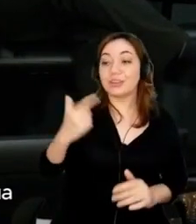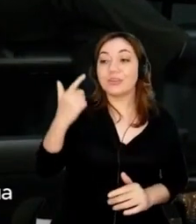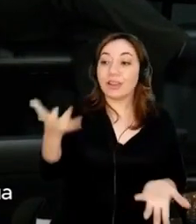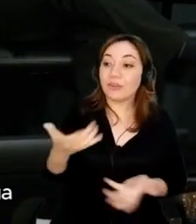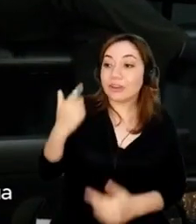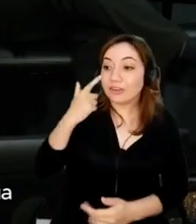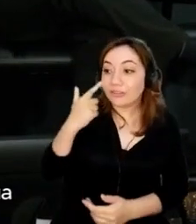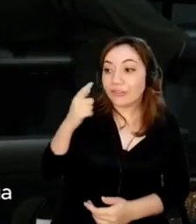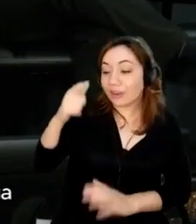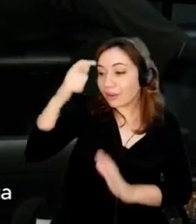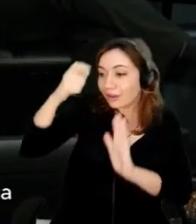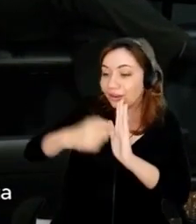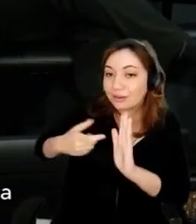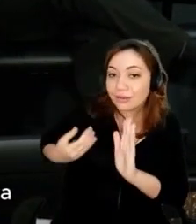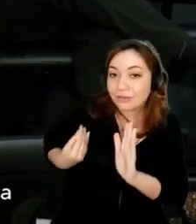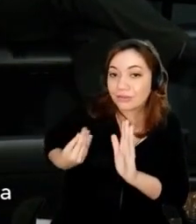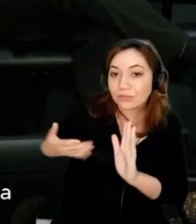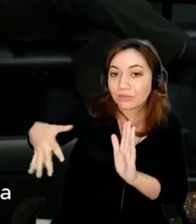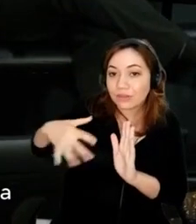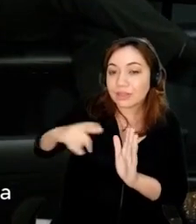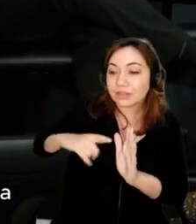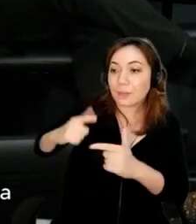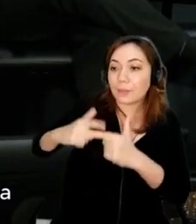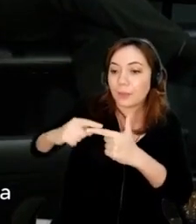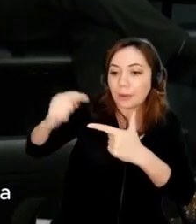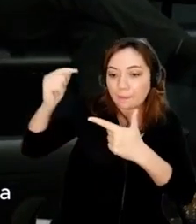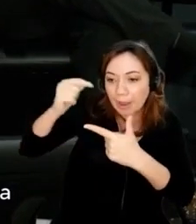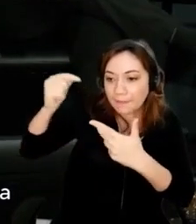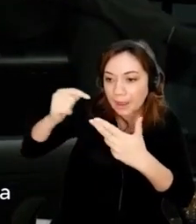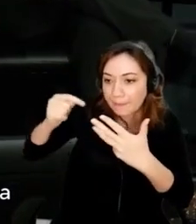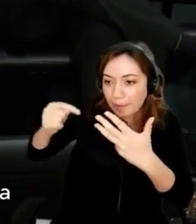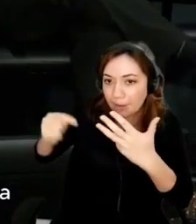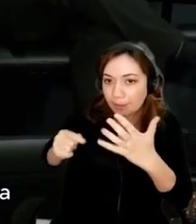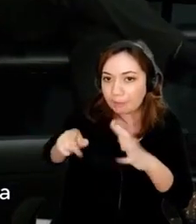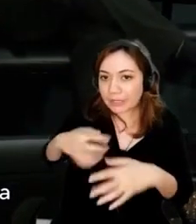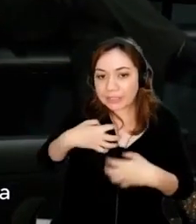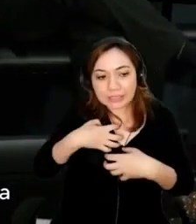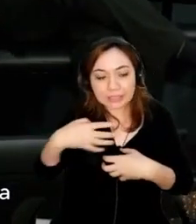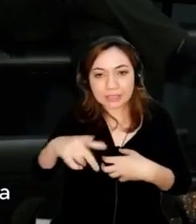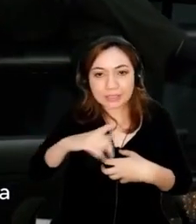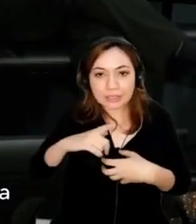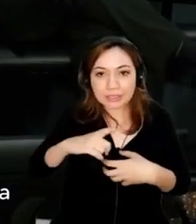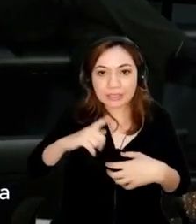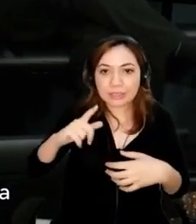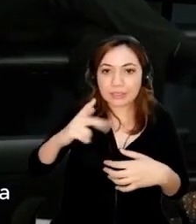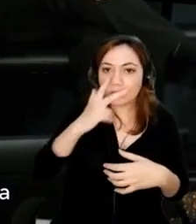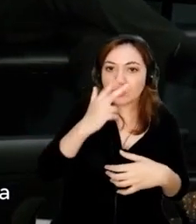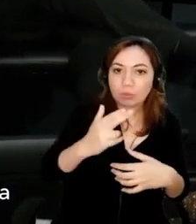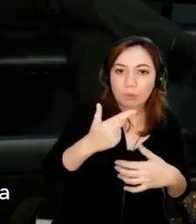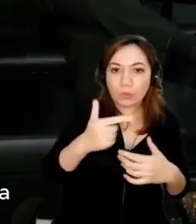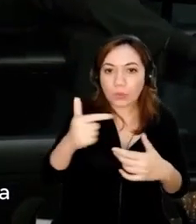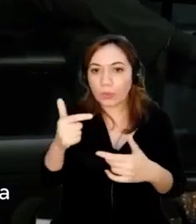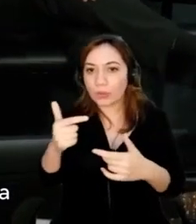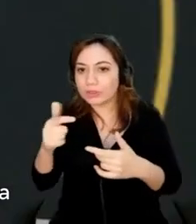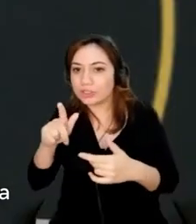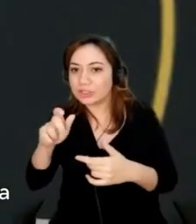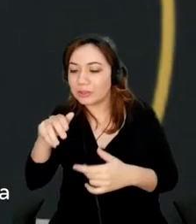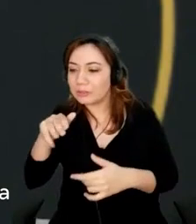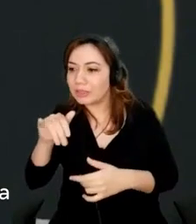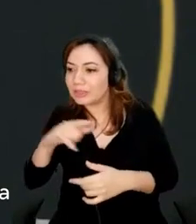you have Lama 1, 2, 3, and you have Gemini Pro, you have Gemini 1, 4, 5. Well, I tell you, many of them I haven't tried.